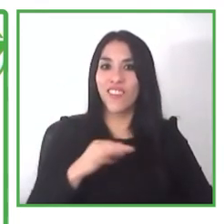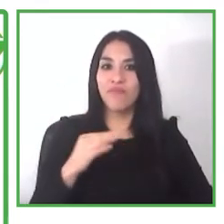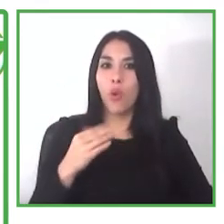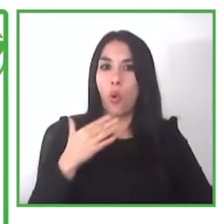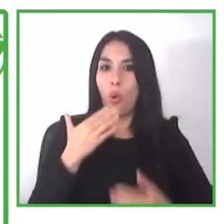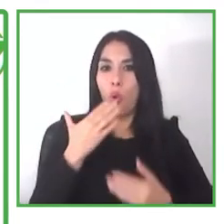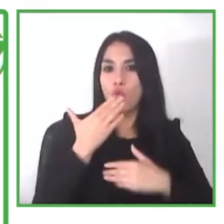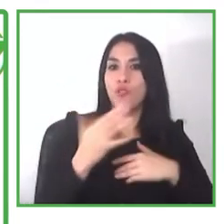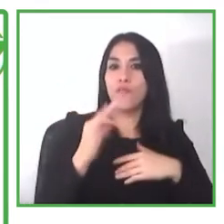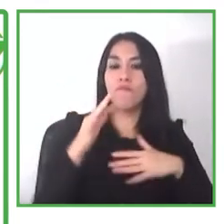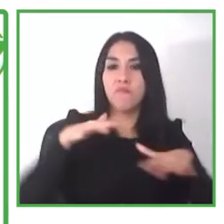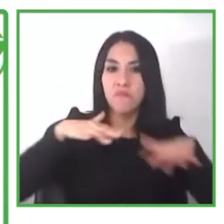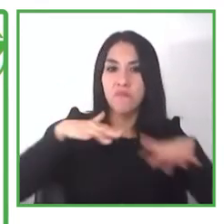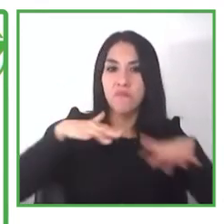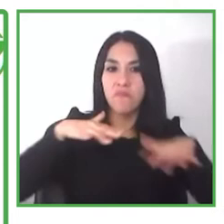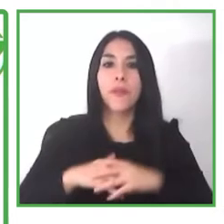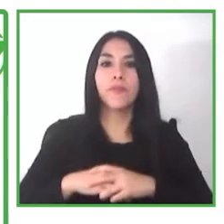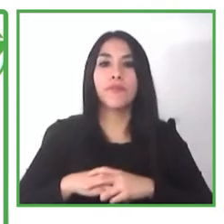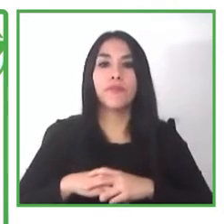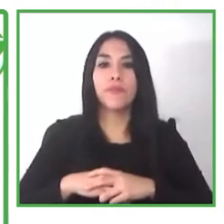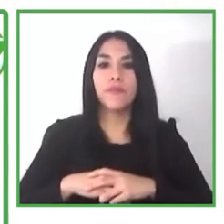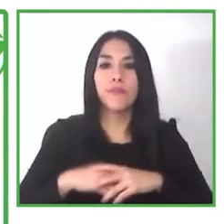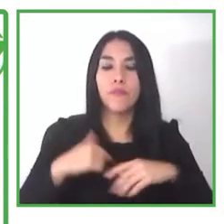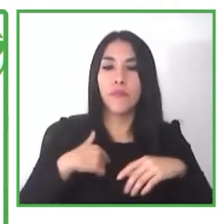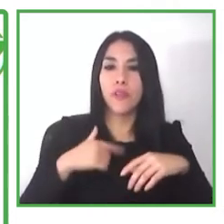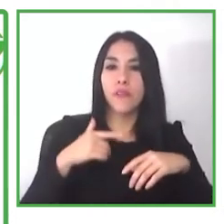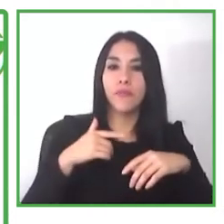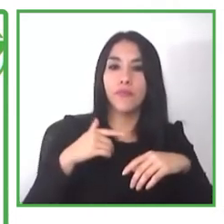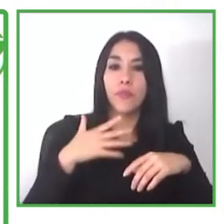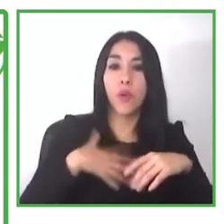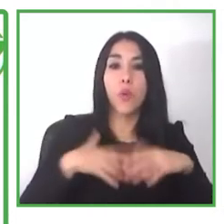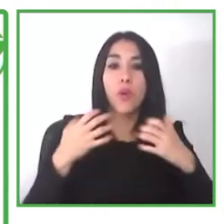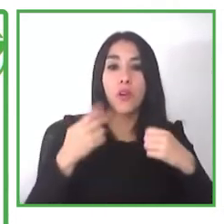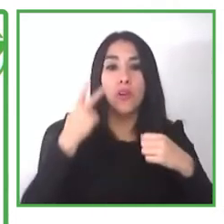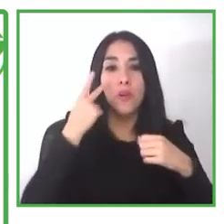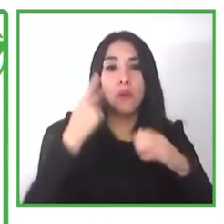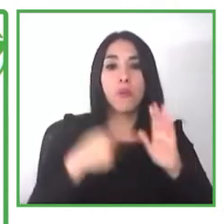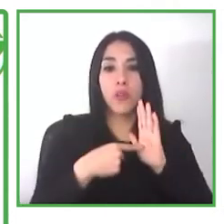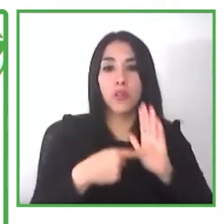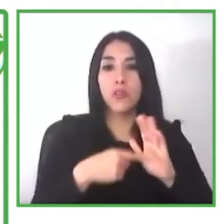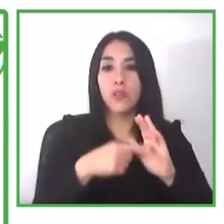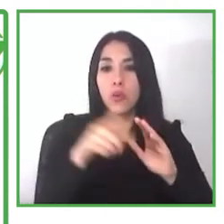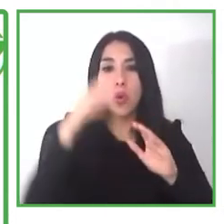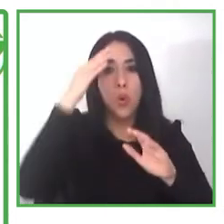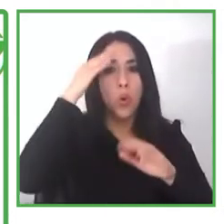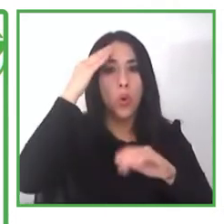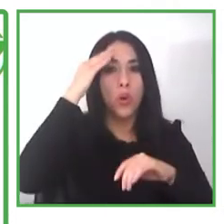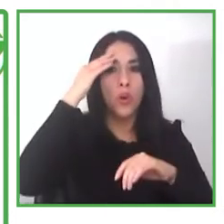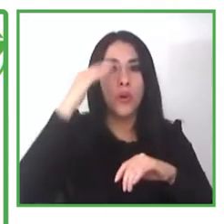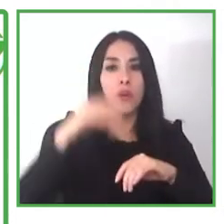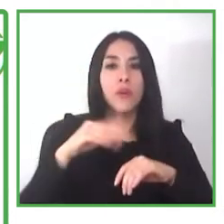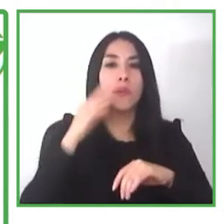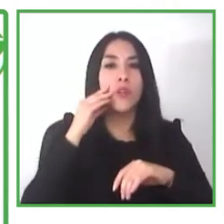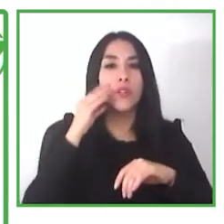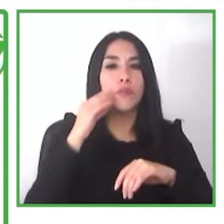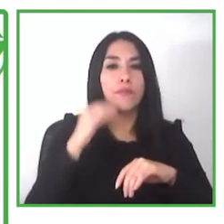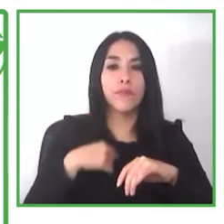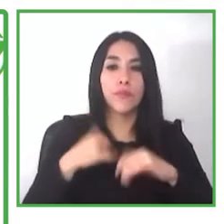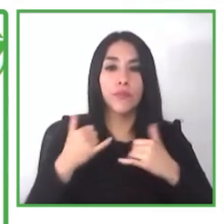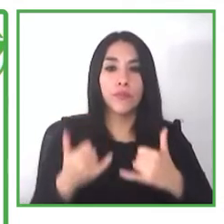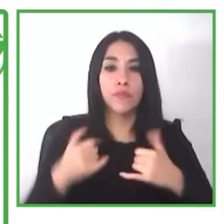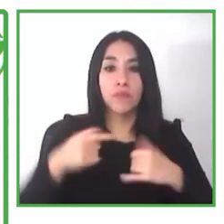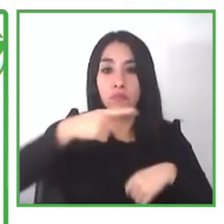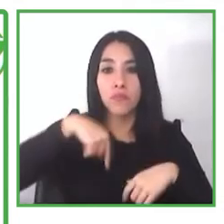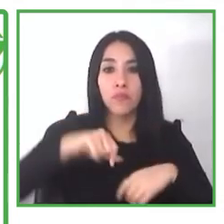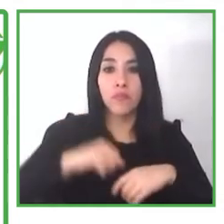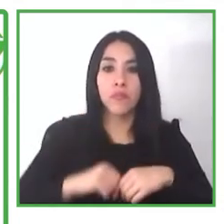get to know this cafe some of our impact so we have 20 students in job